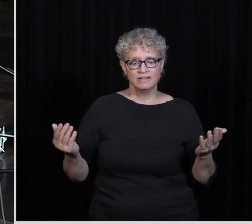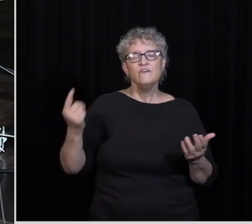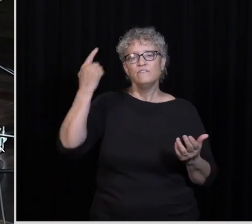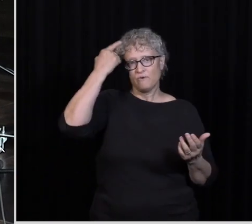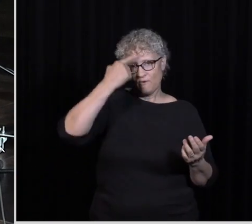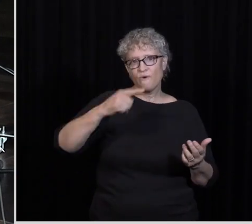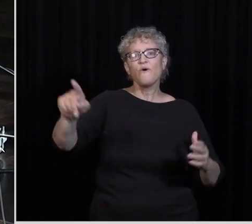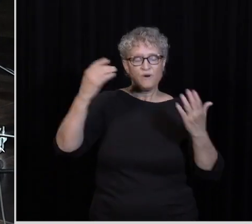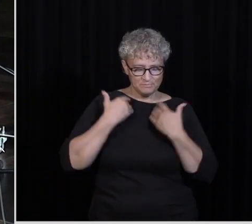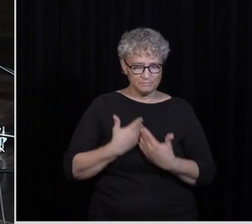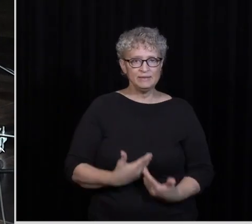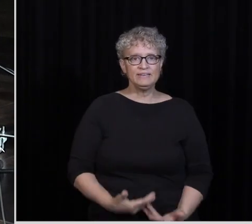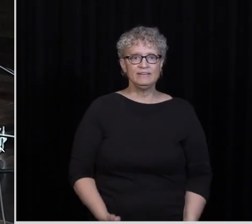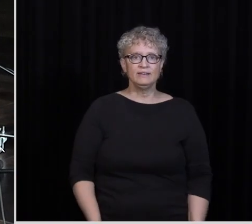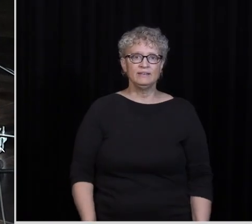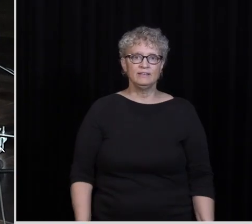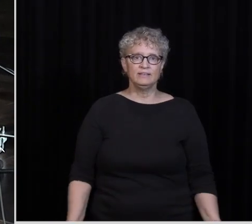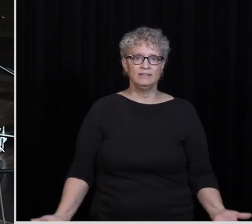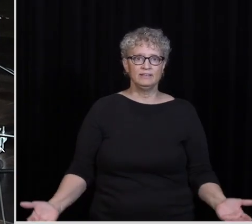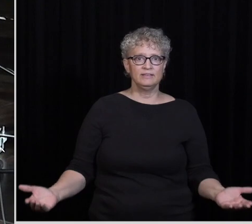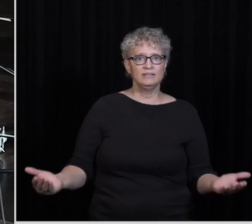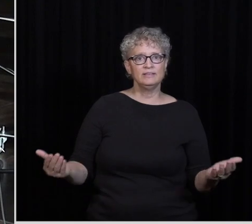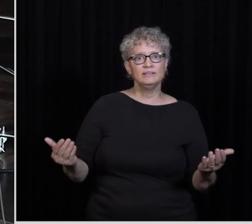For me